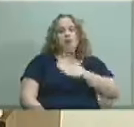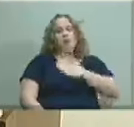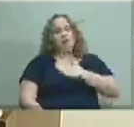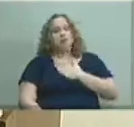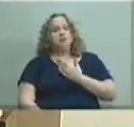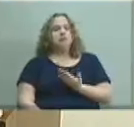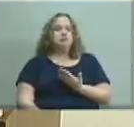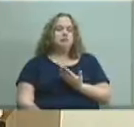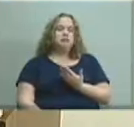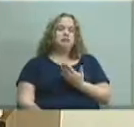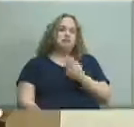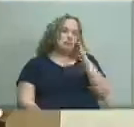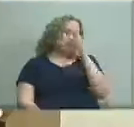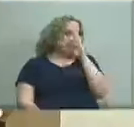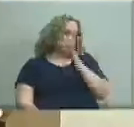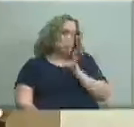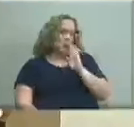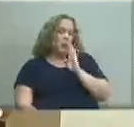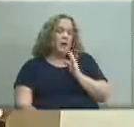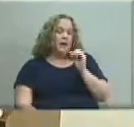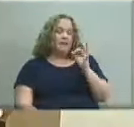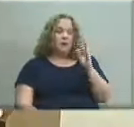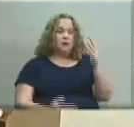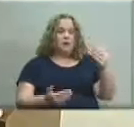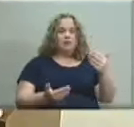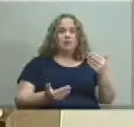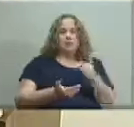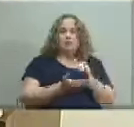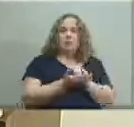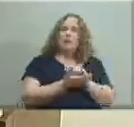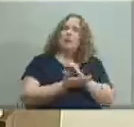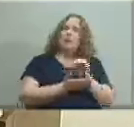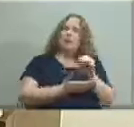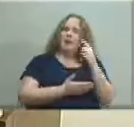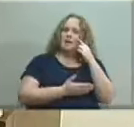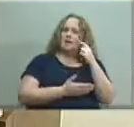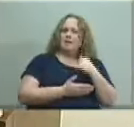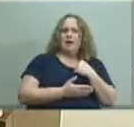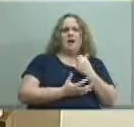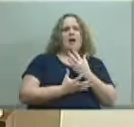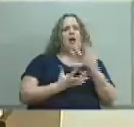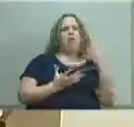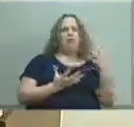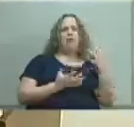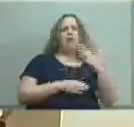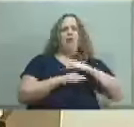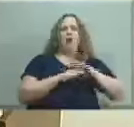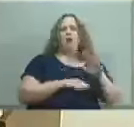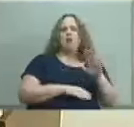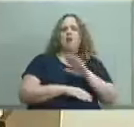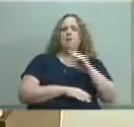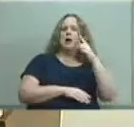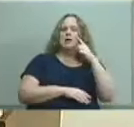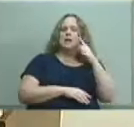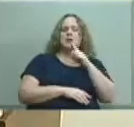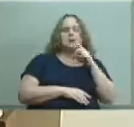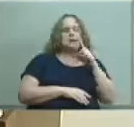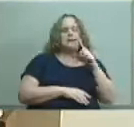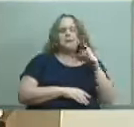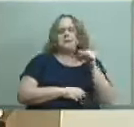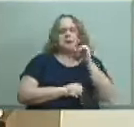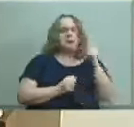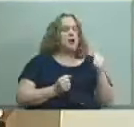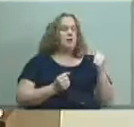actually have on their mind um if you invite them and i thought they had a lot on their minds and they were fearless and